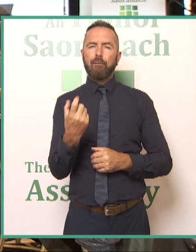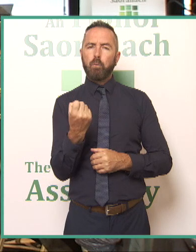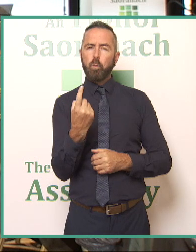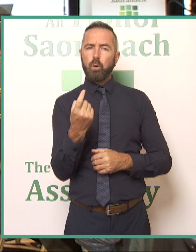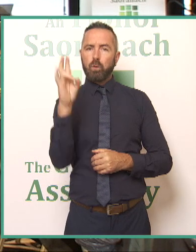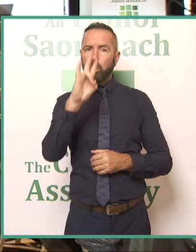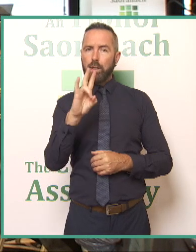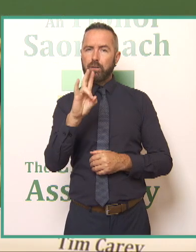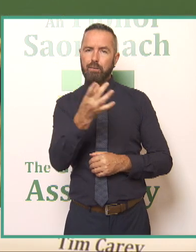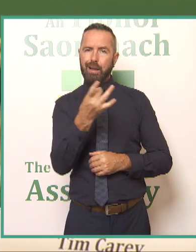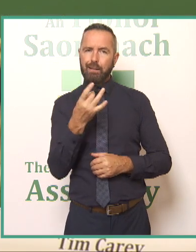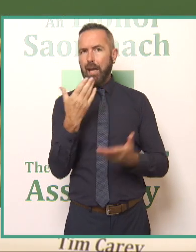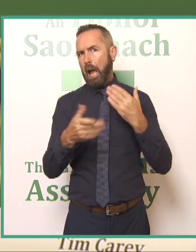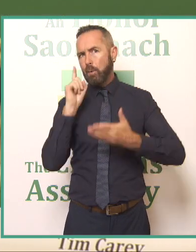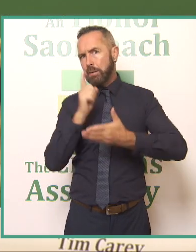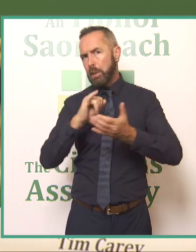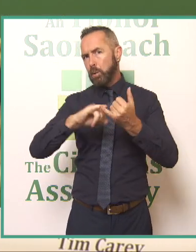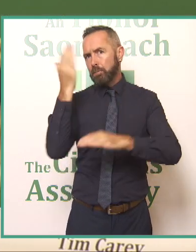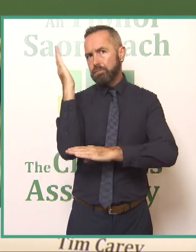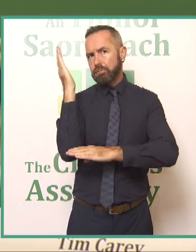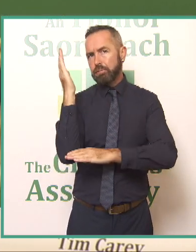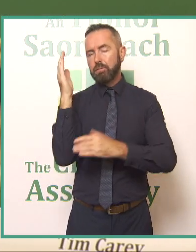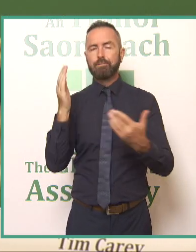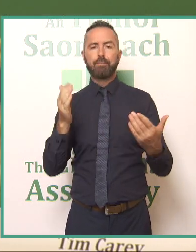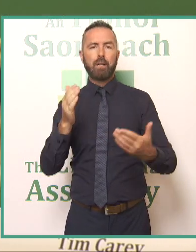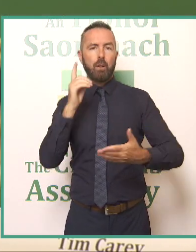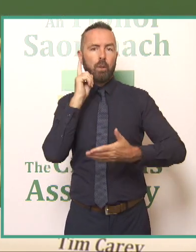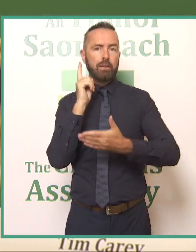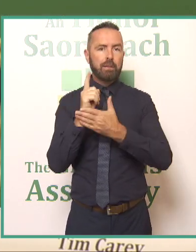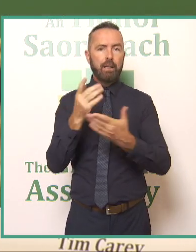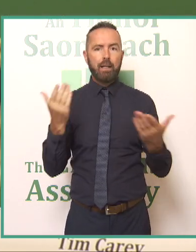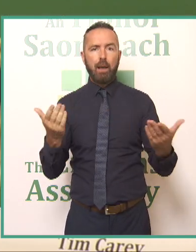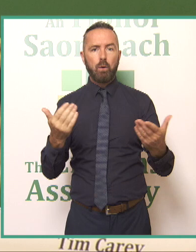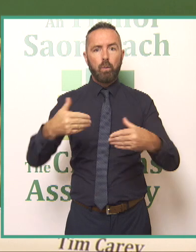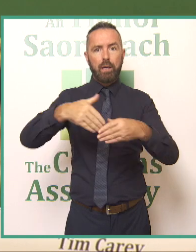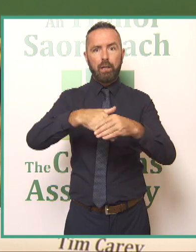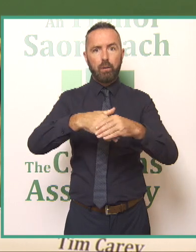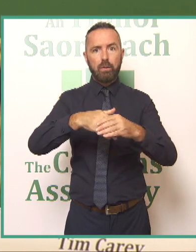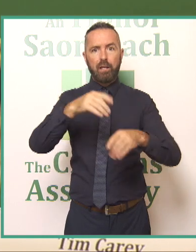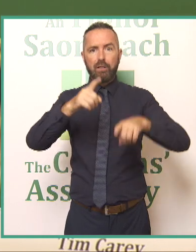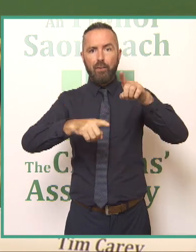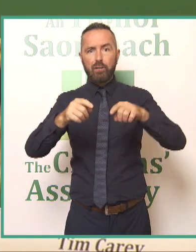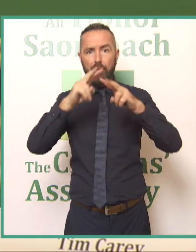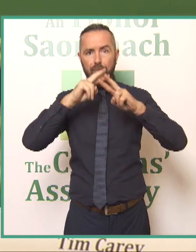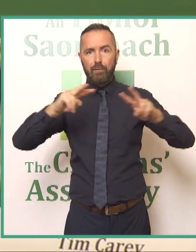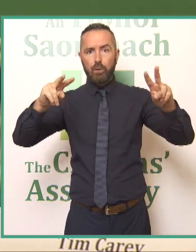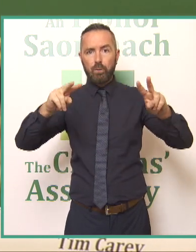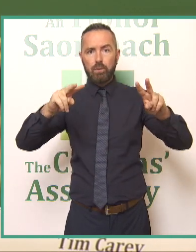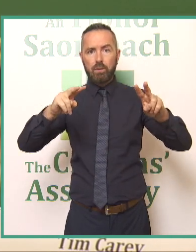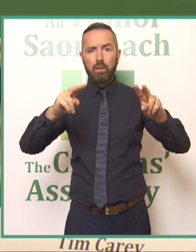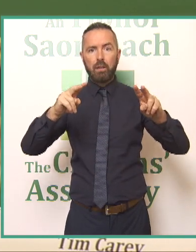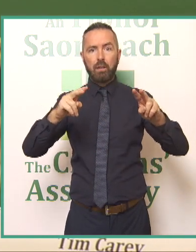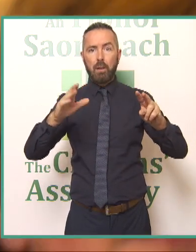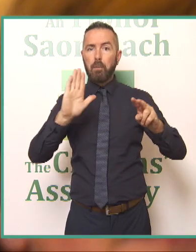are our speakers chosen and all speakers are chosen based on including a diversity of views keeping in line with the submissions that we're getting